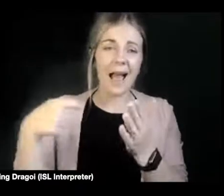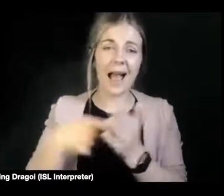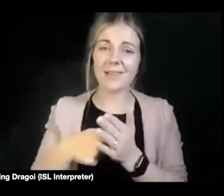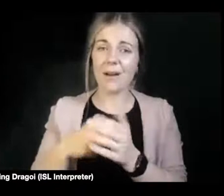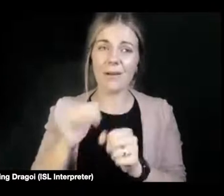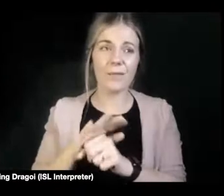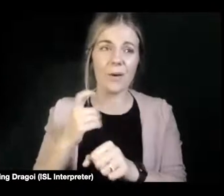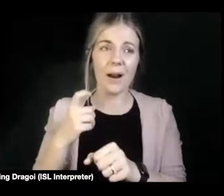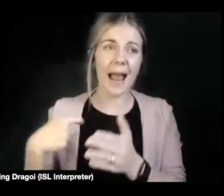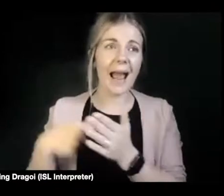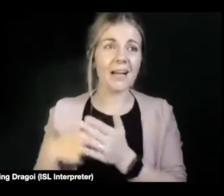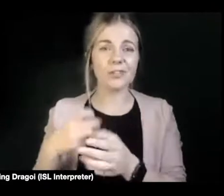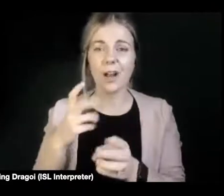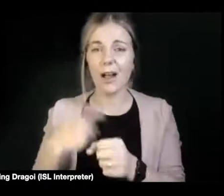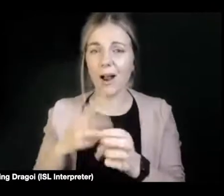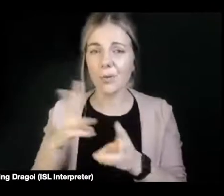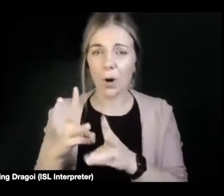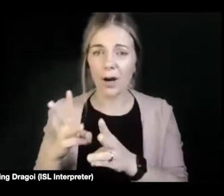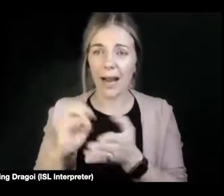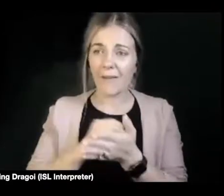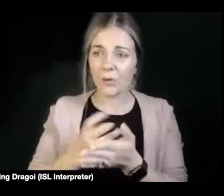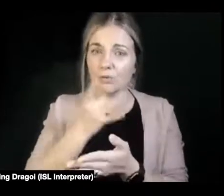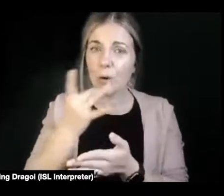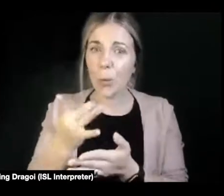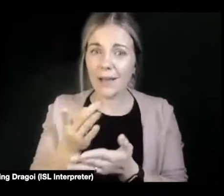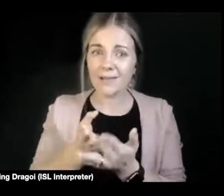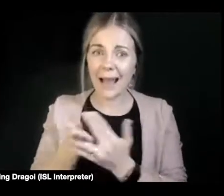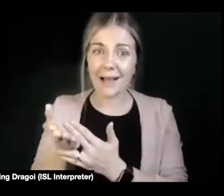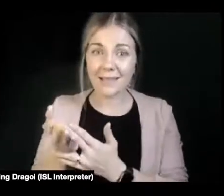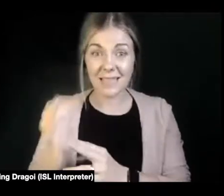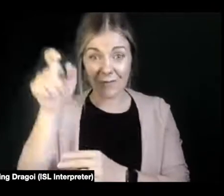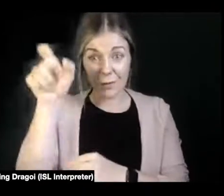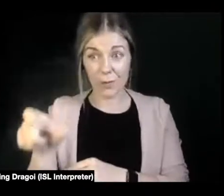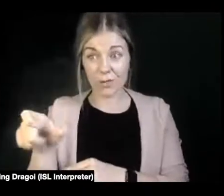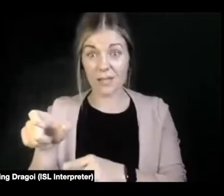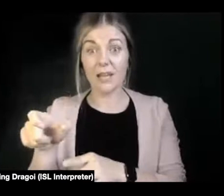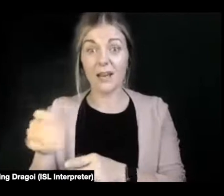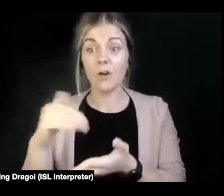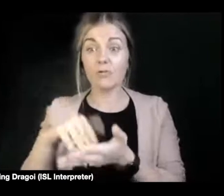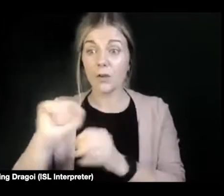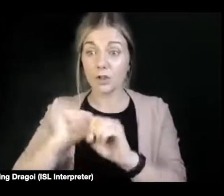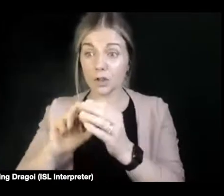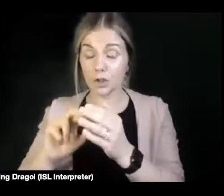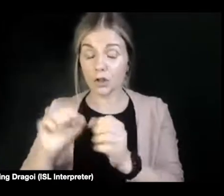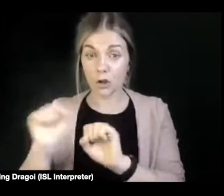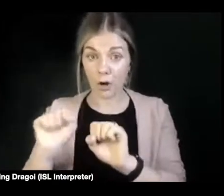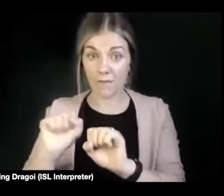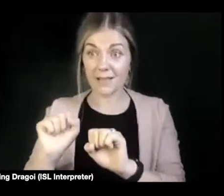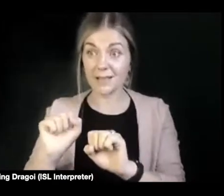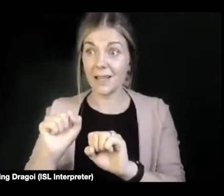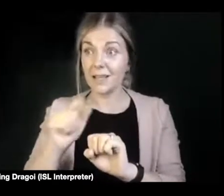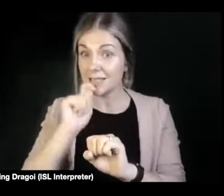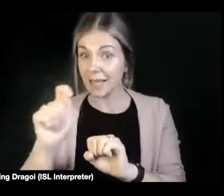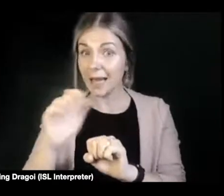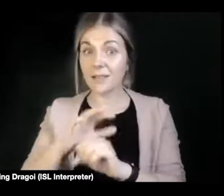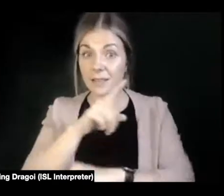having to request access. If somebody lets it be known to you, make sure it is noted to make sure that the intervention is put